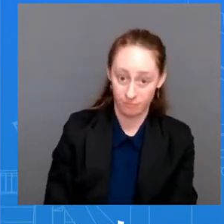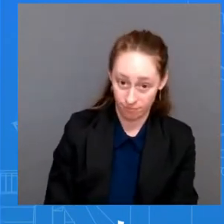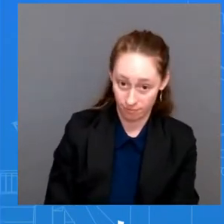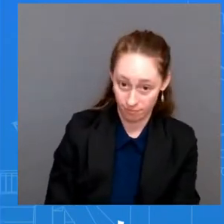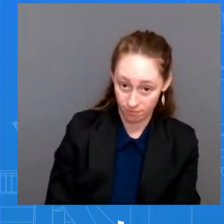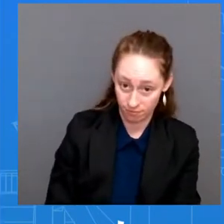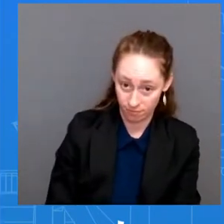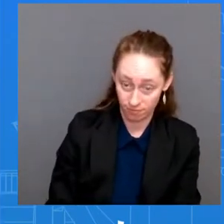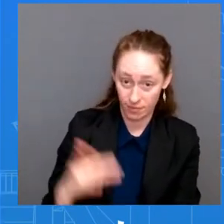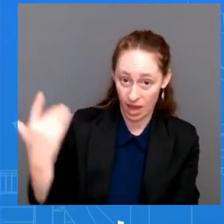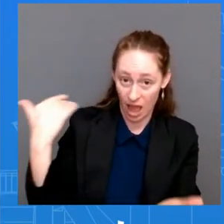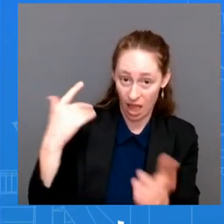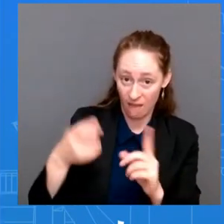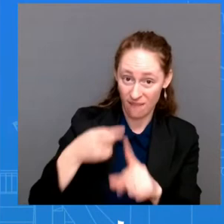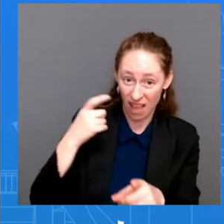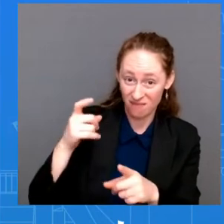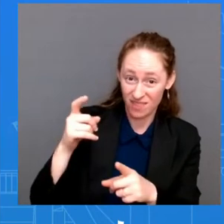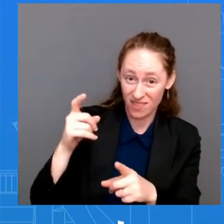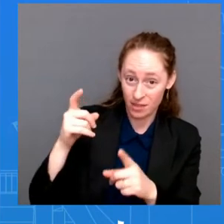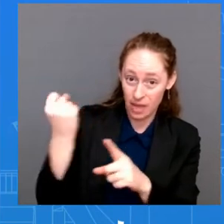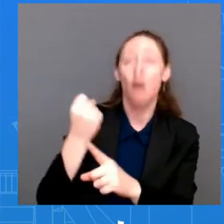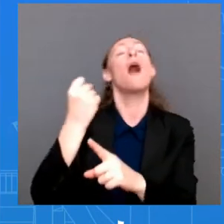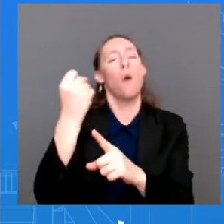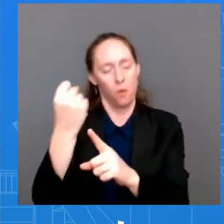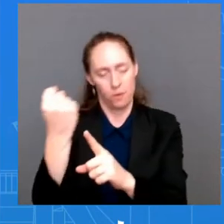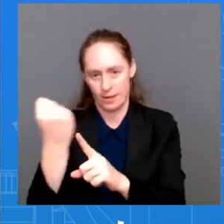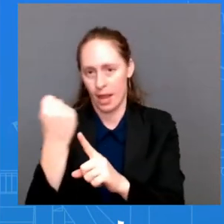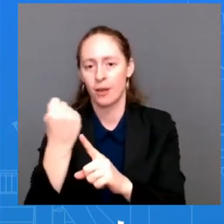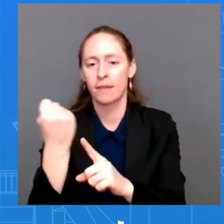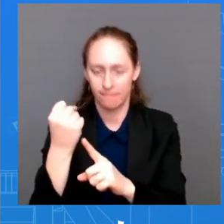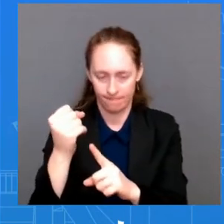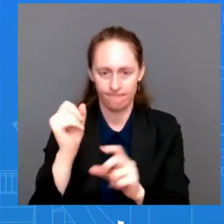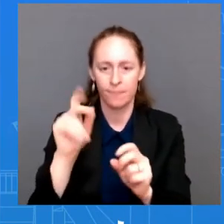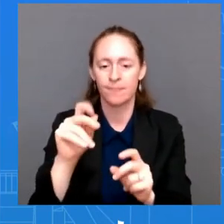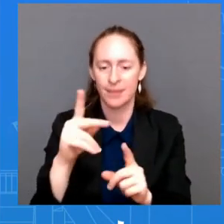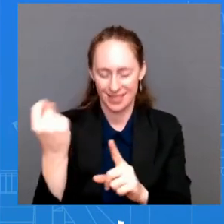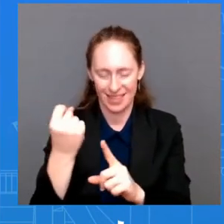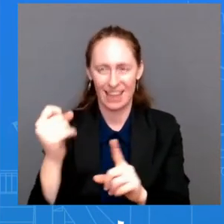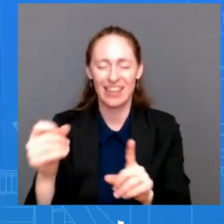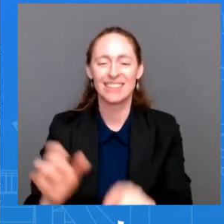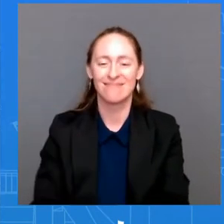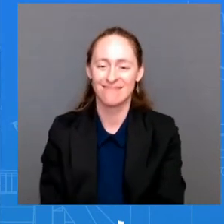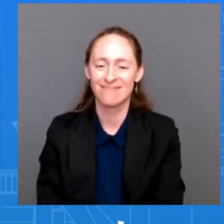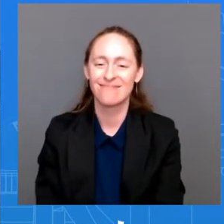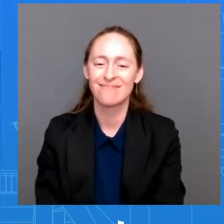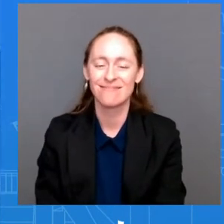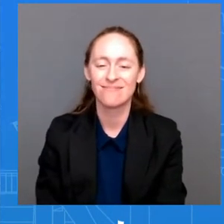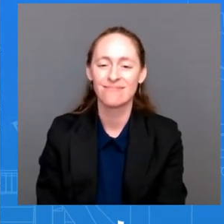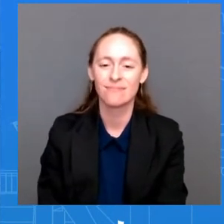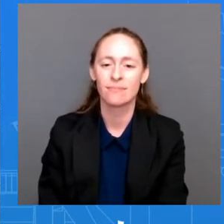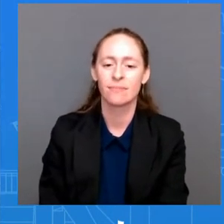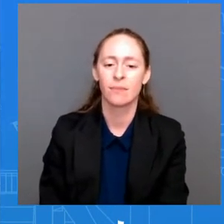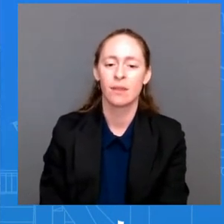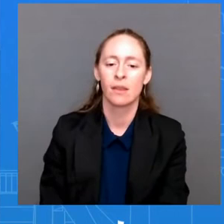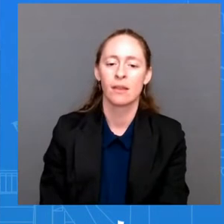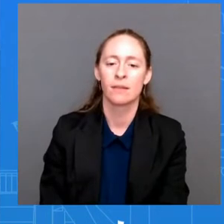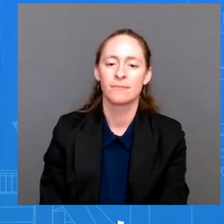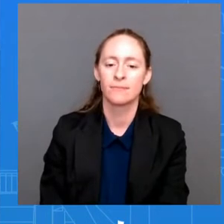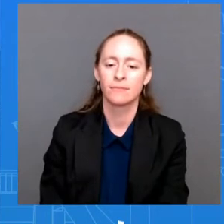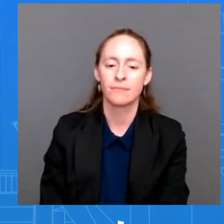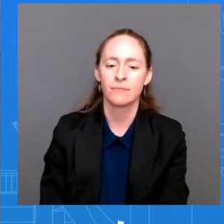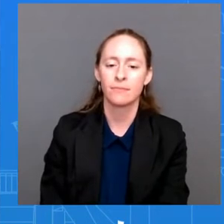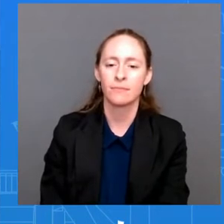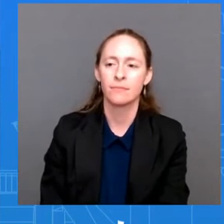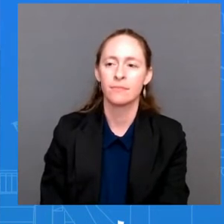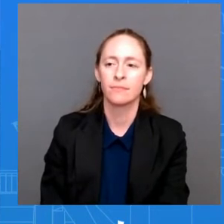Saturday. Yes, you're about to get me about. Yeah, going back and forth. And then did we be able to get a sense of